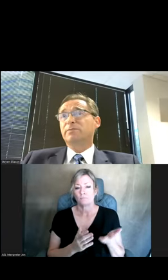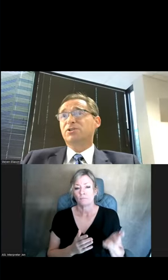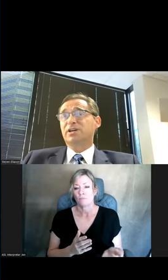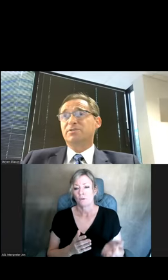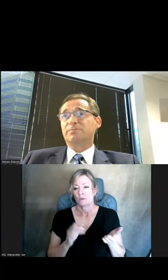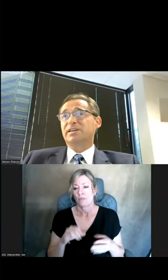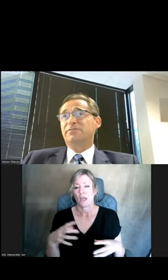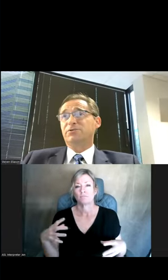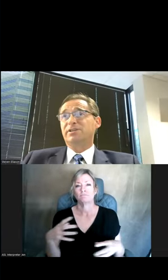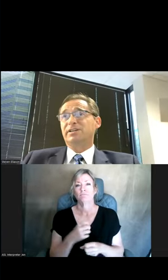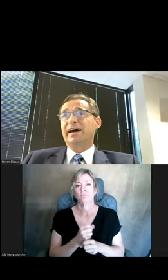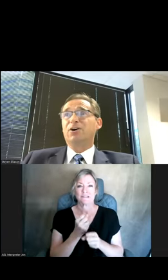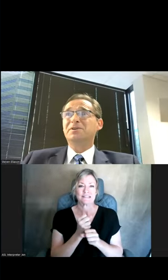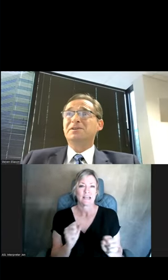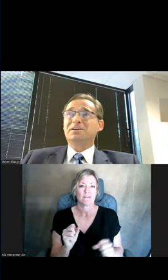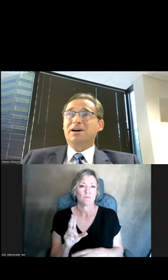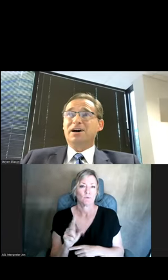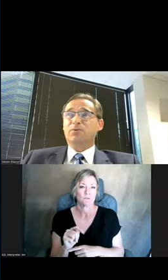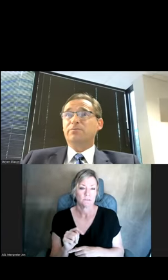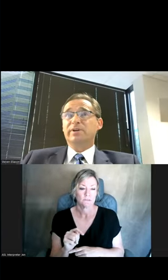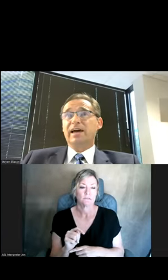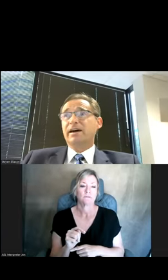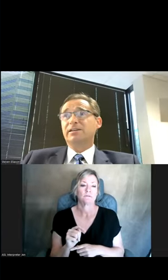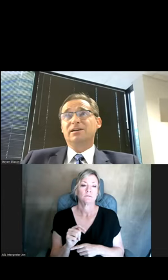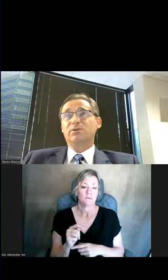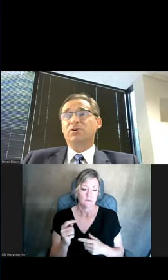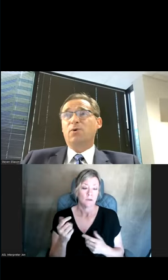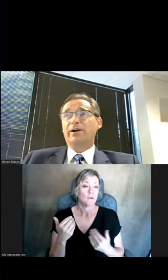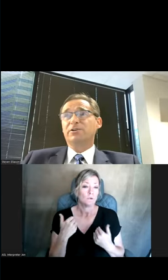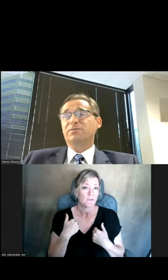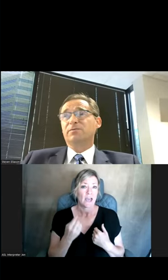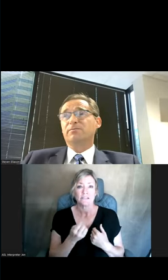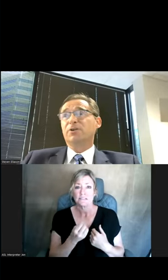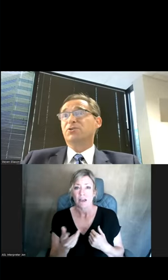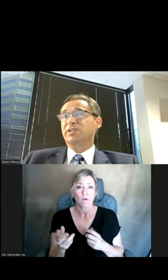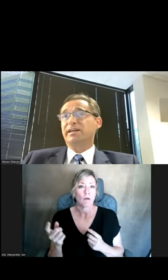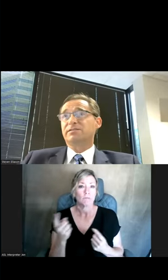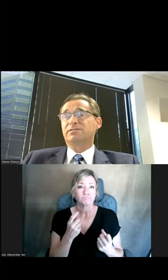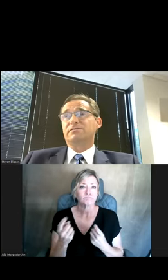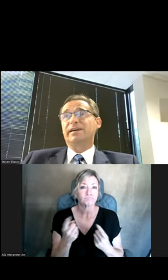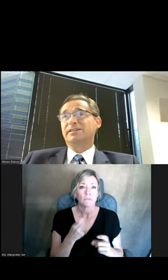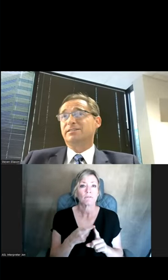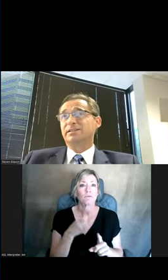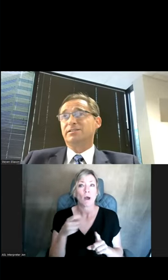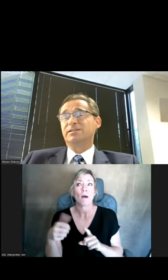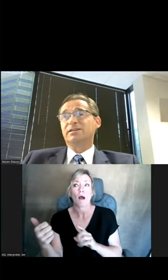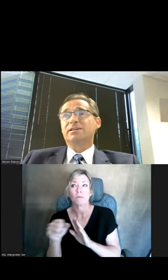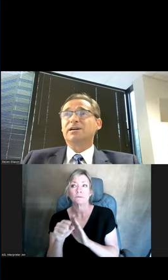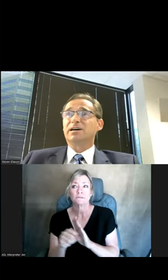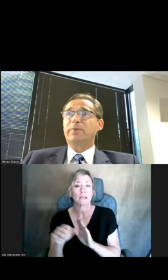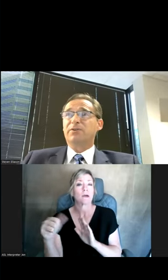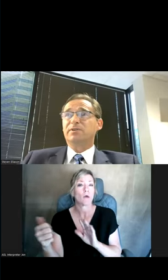pretty much sums up Safe UT. Now, we have had a number of inquiries from other states and entities